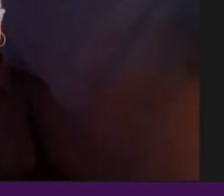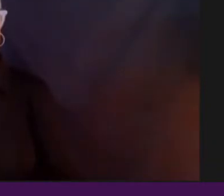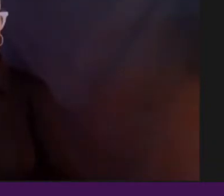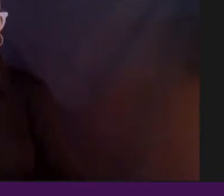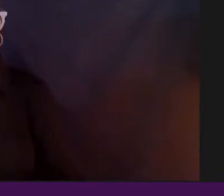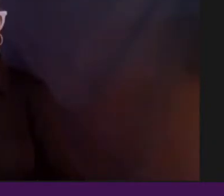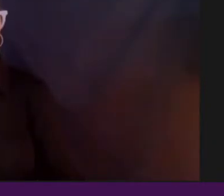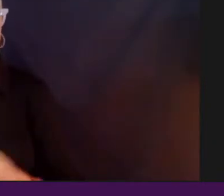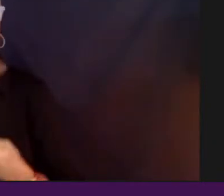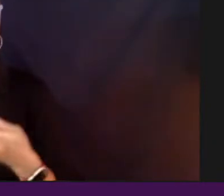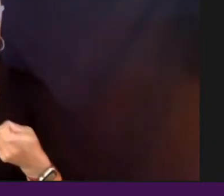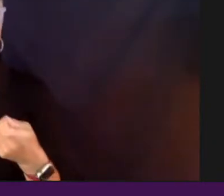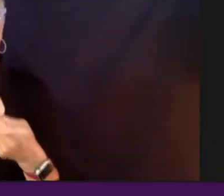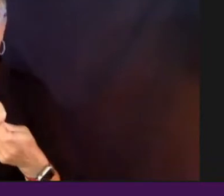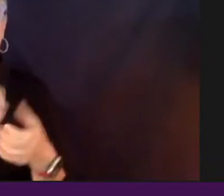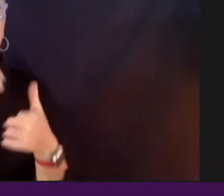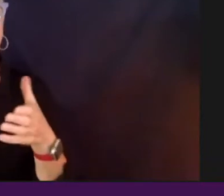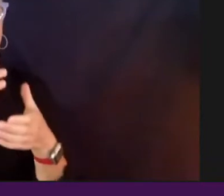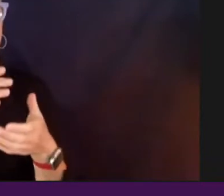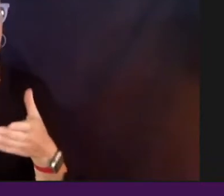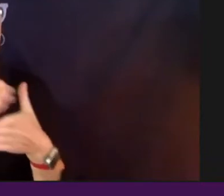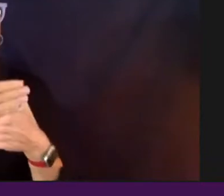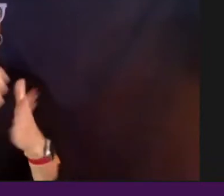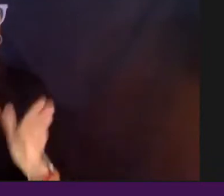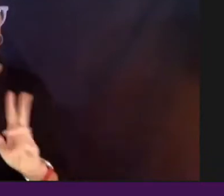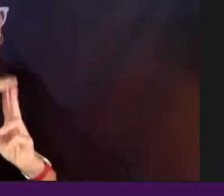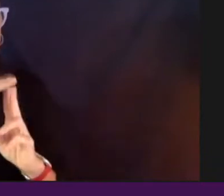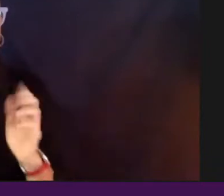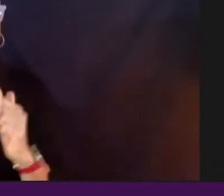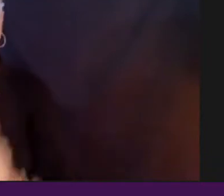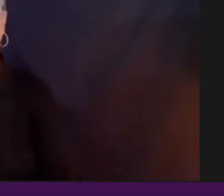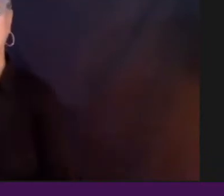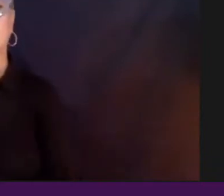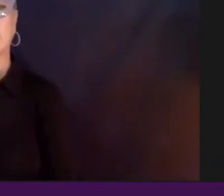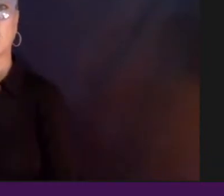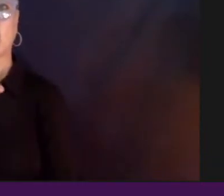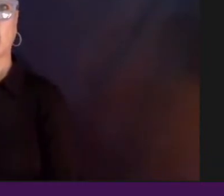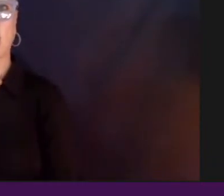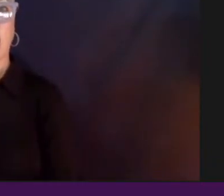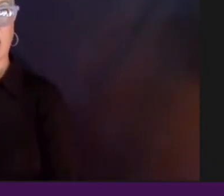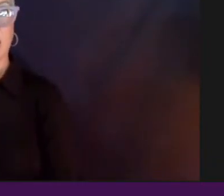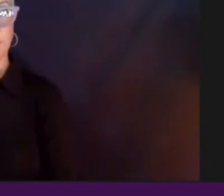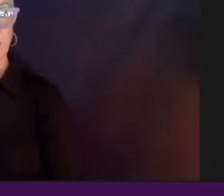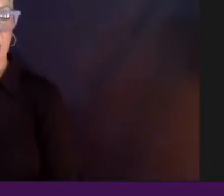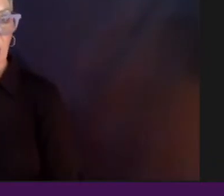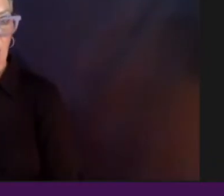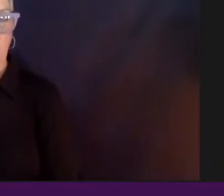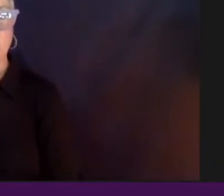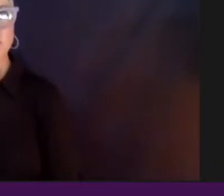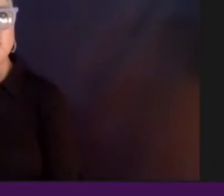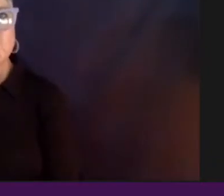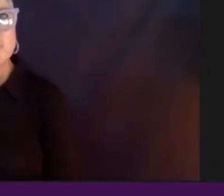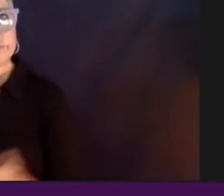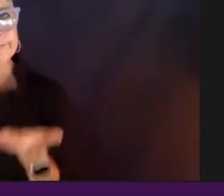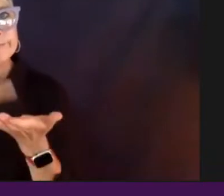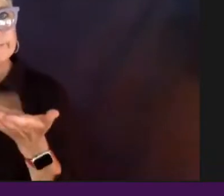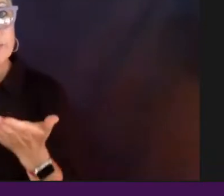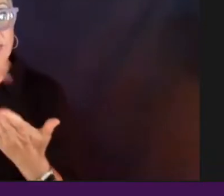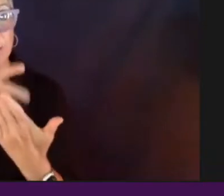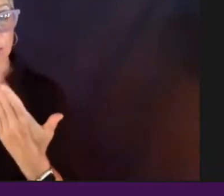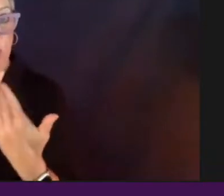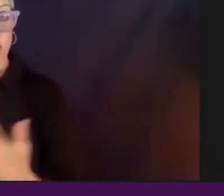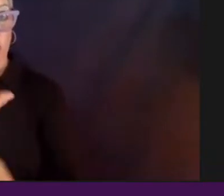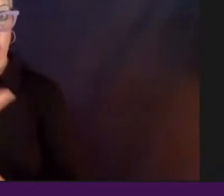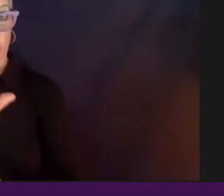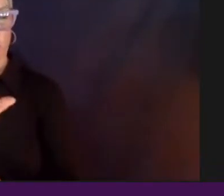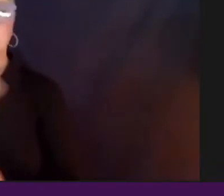partnership with Firelight Media on, on the short series. Please talk a little bit about that, uh, that project as well, because, um,